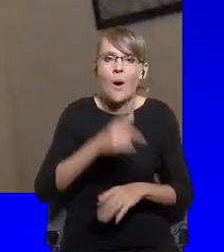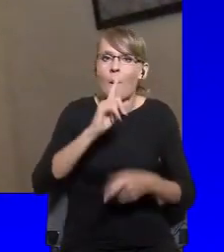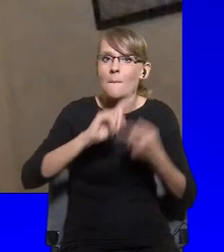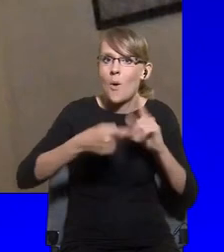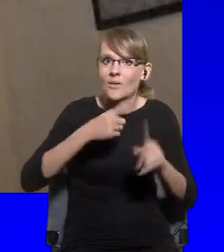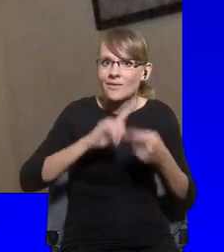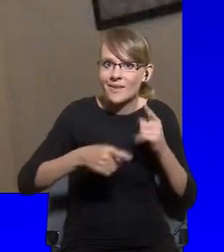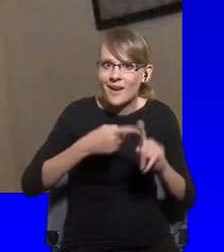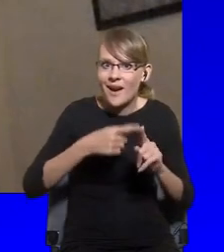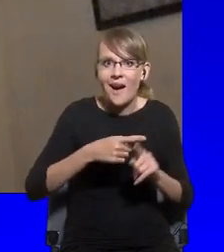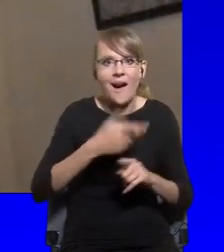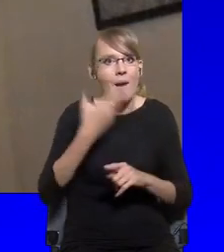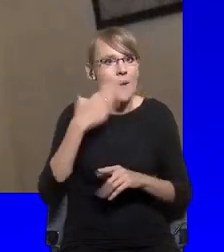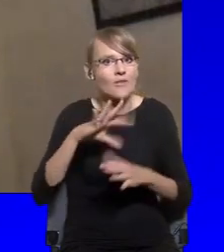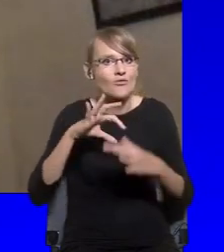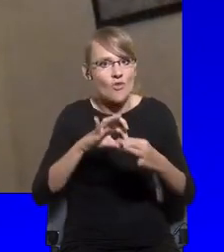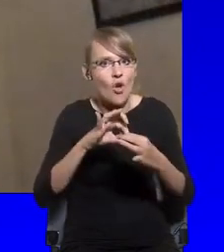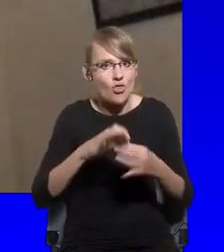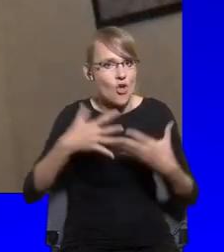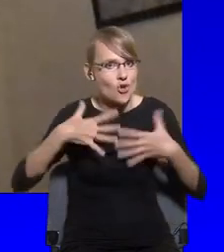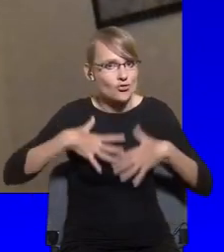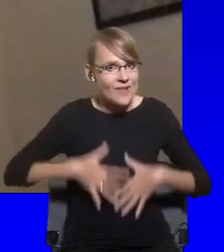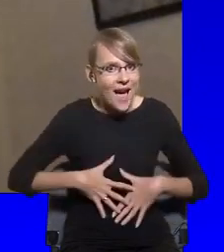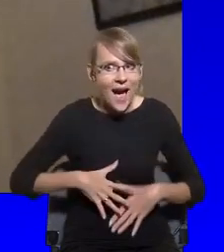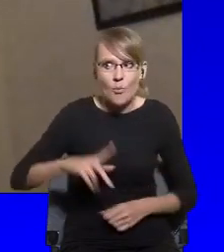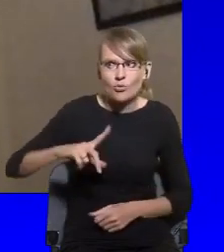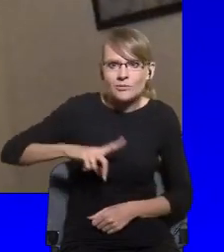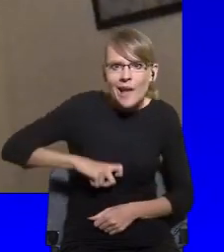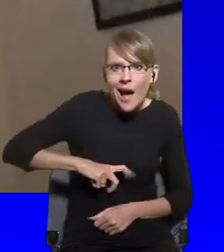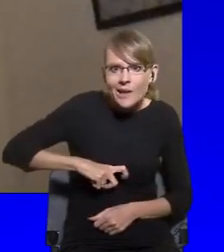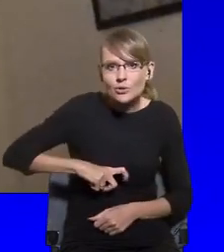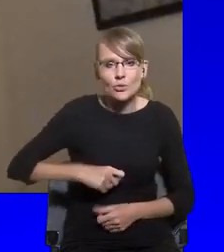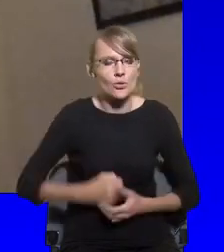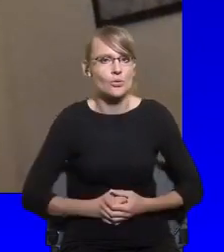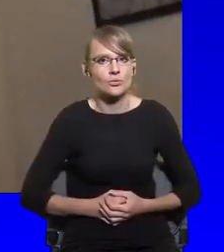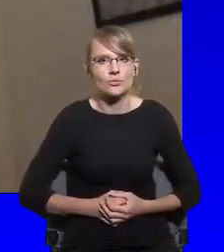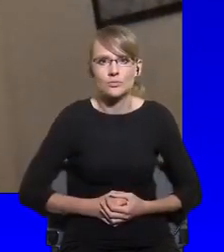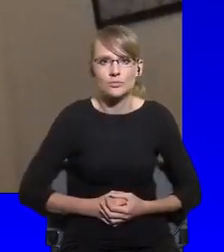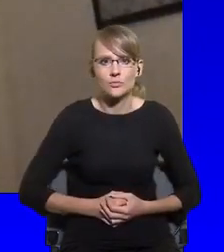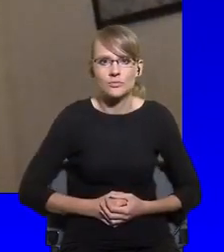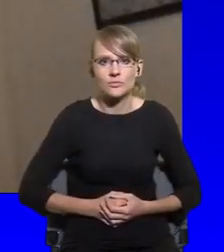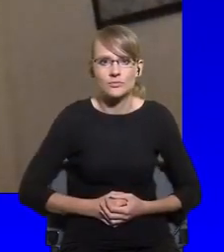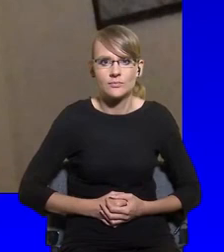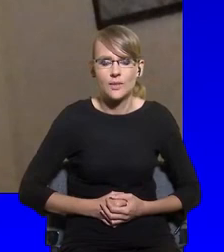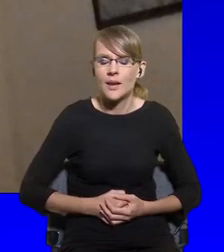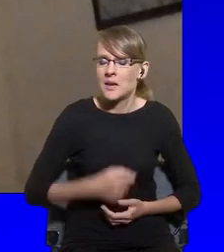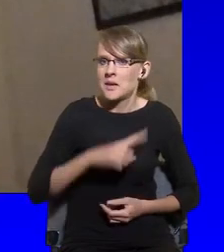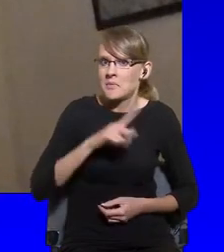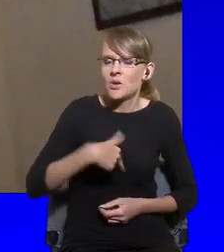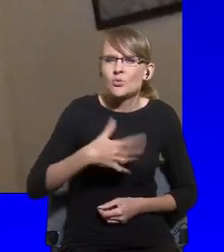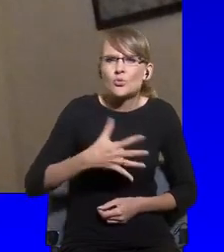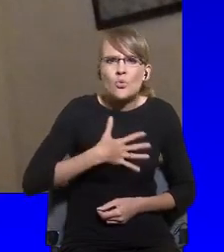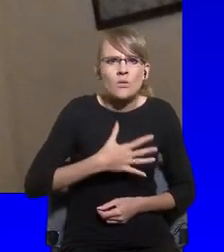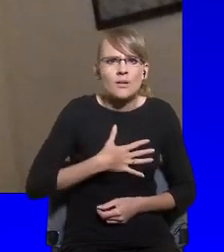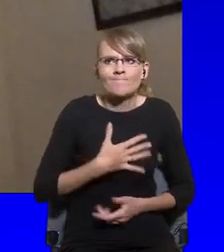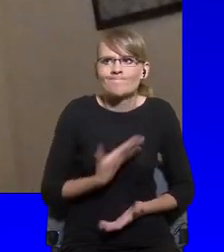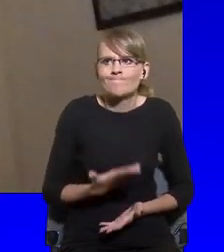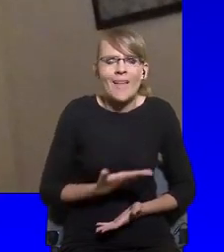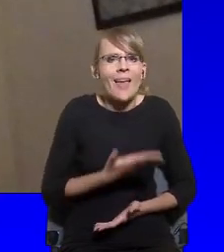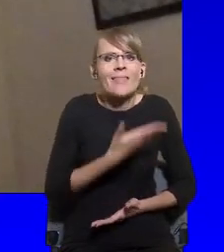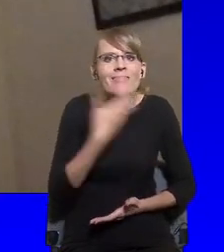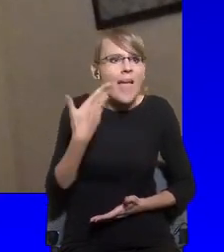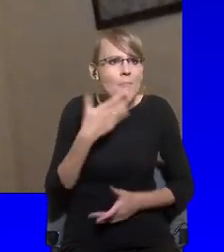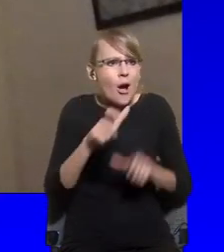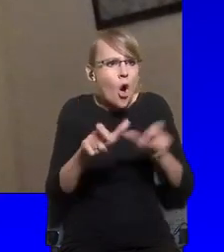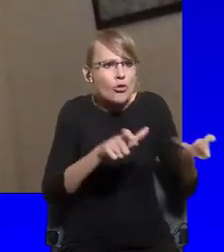and leads to a sense of a loss of control amongst ordinary citizens. And those things were